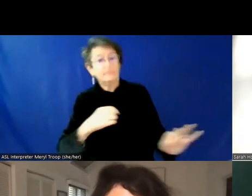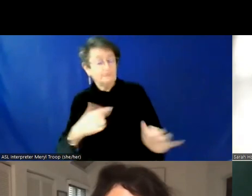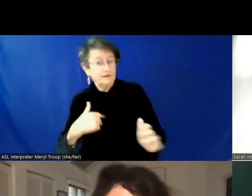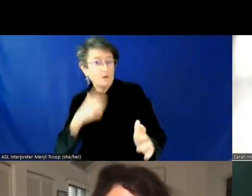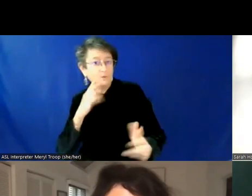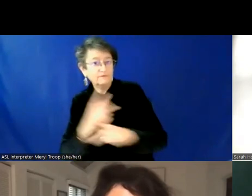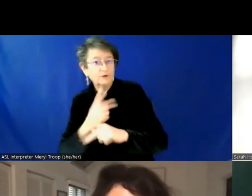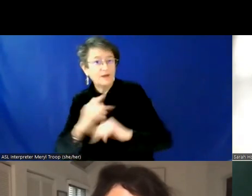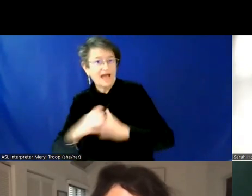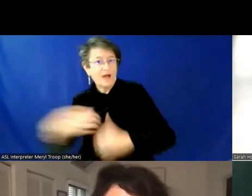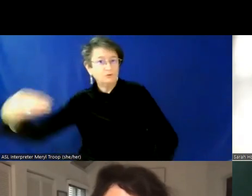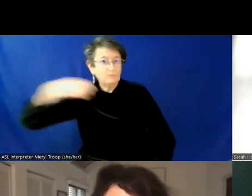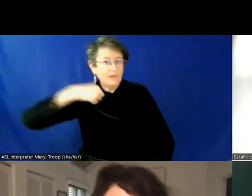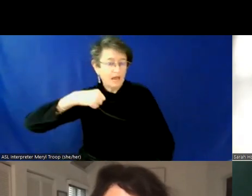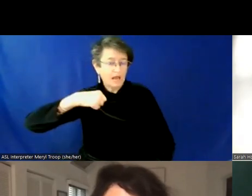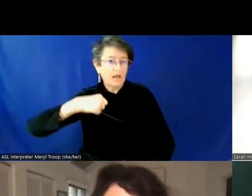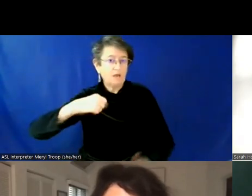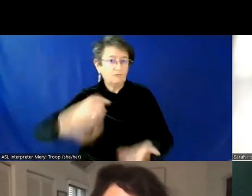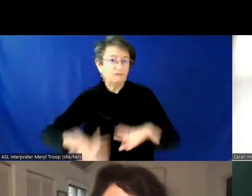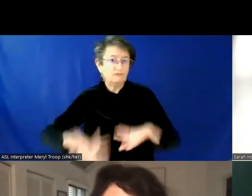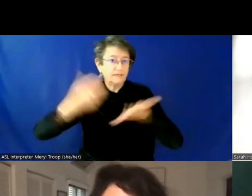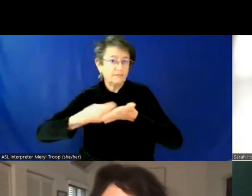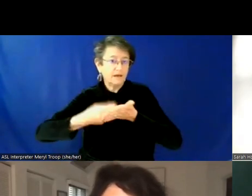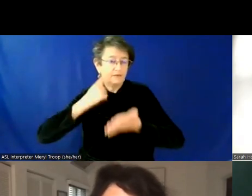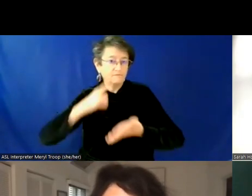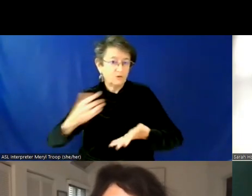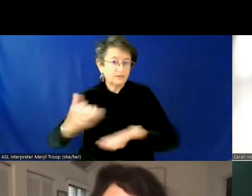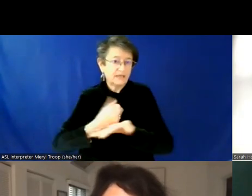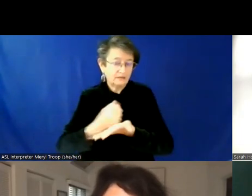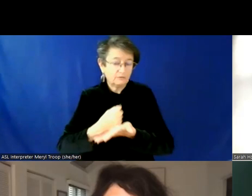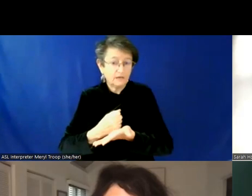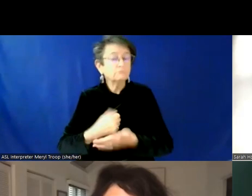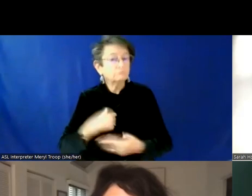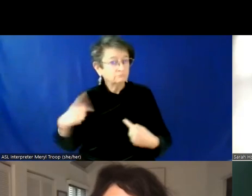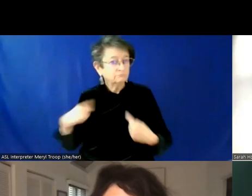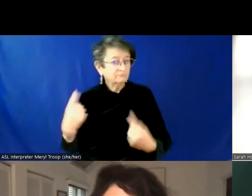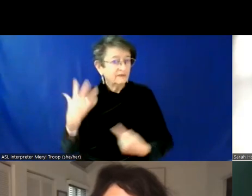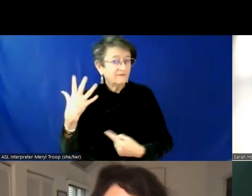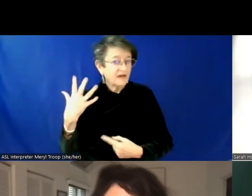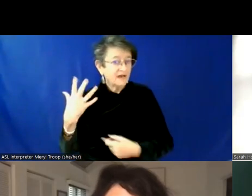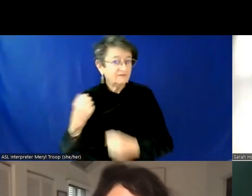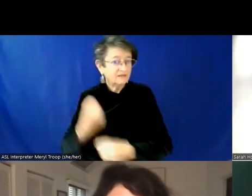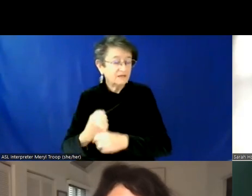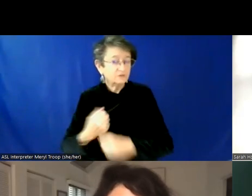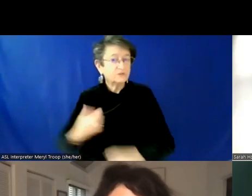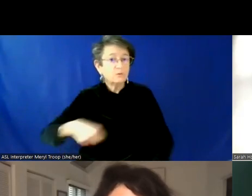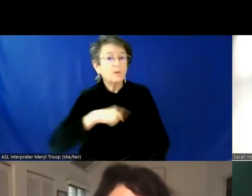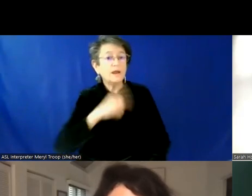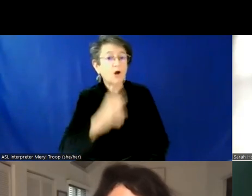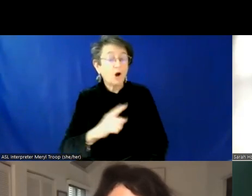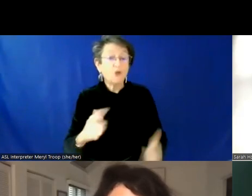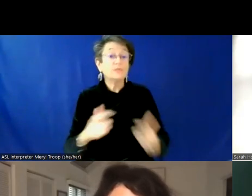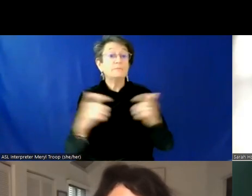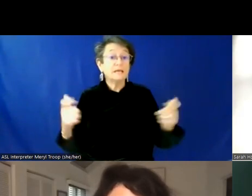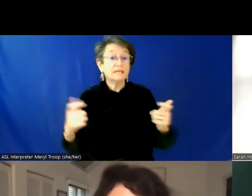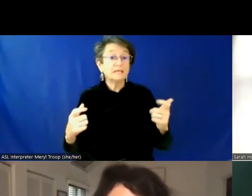hell of a time, um, you know, really becoming at this point, the largest statewide trans organization, uh, trans support organization